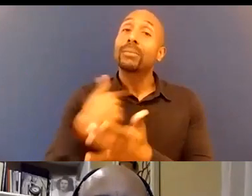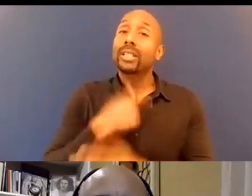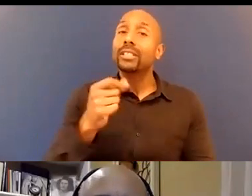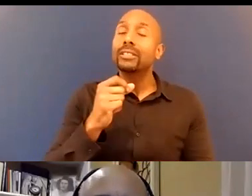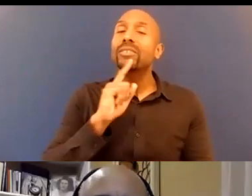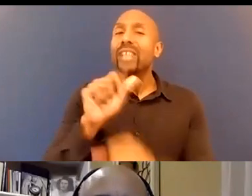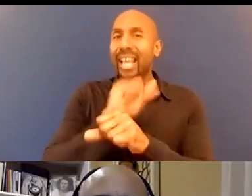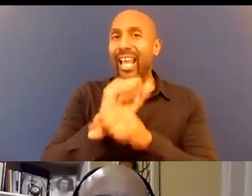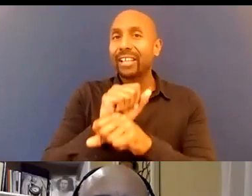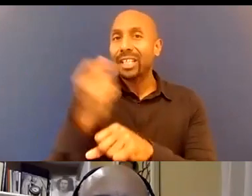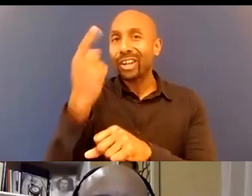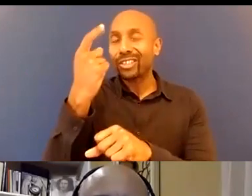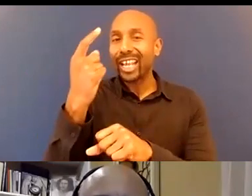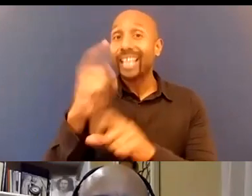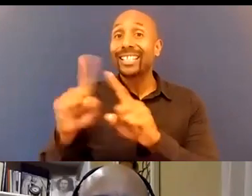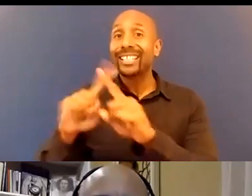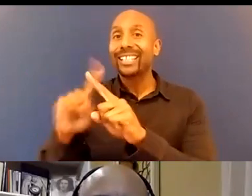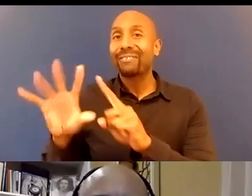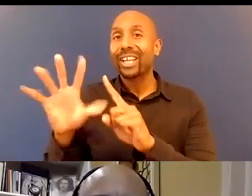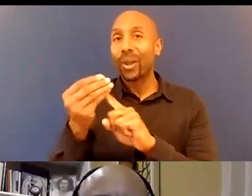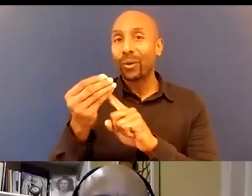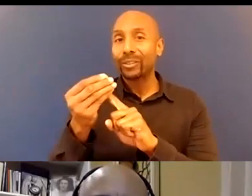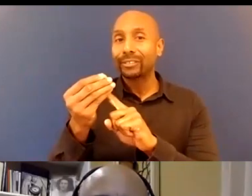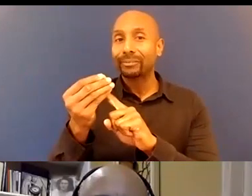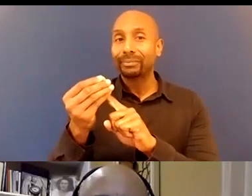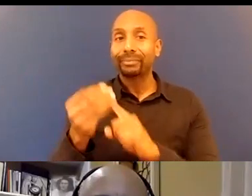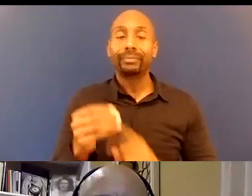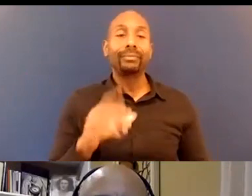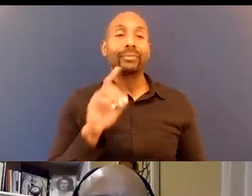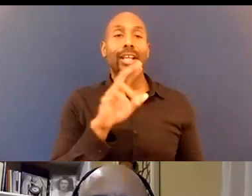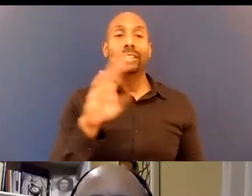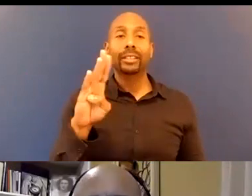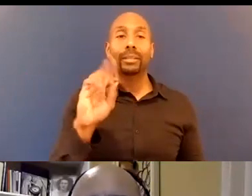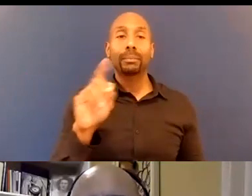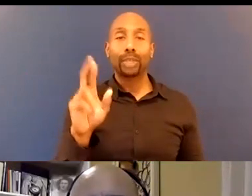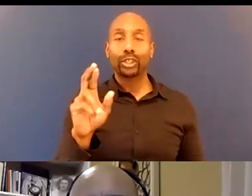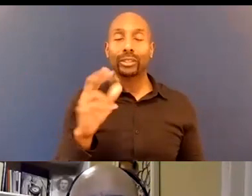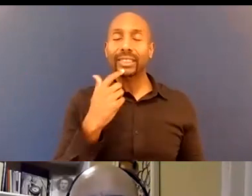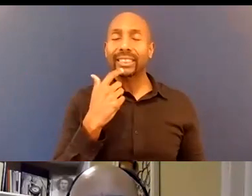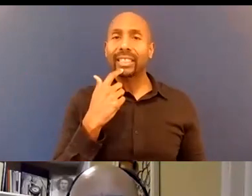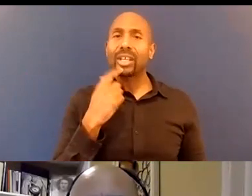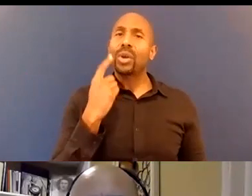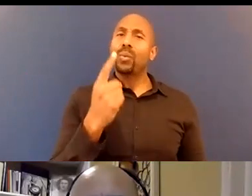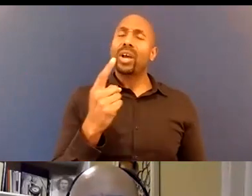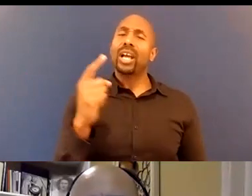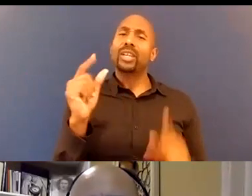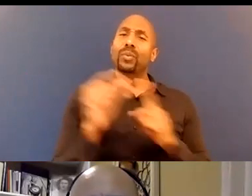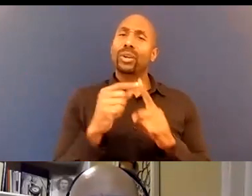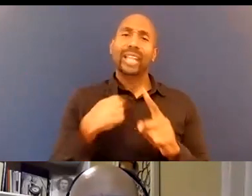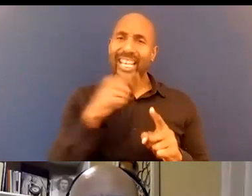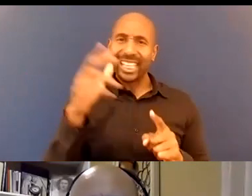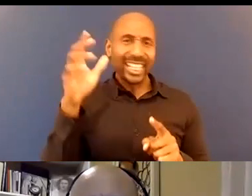all right there's one term that I did not hear anybody say when they discuss